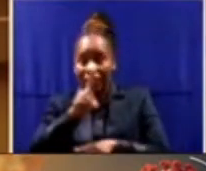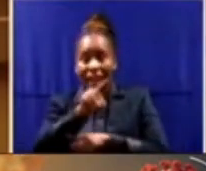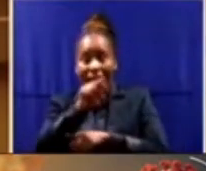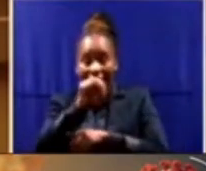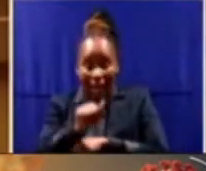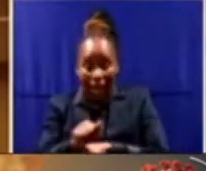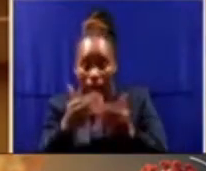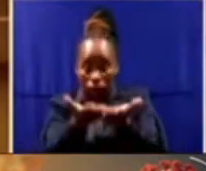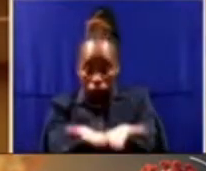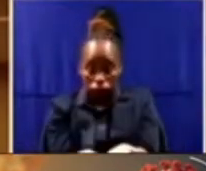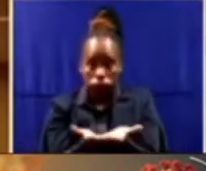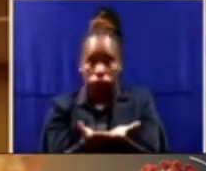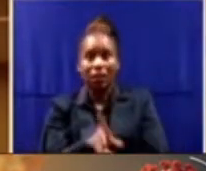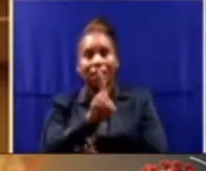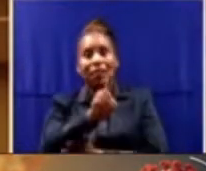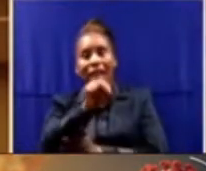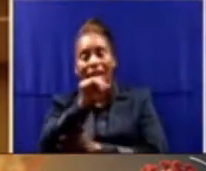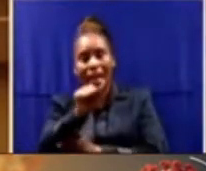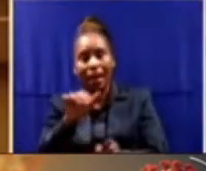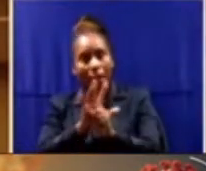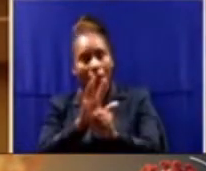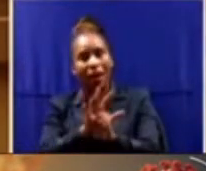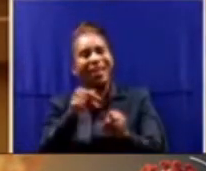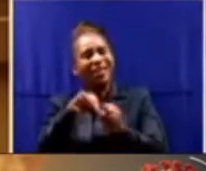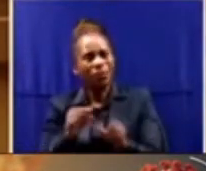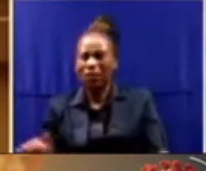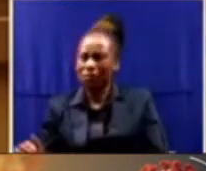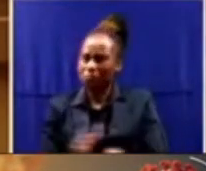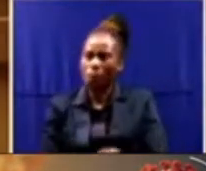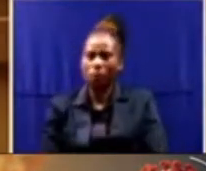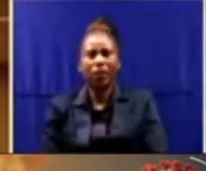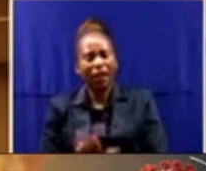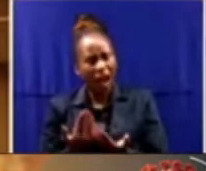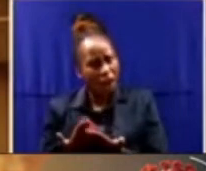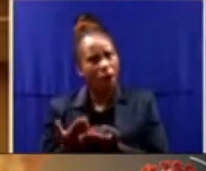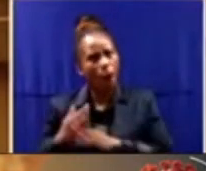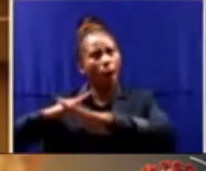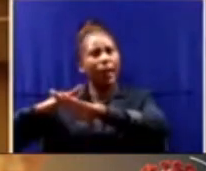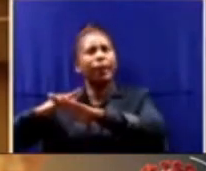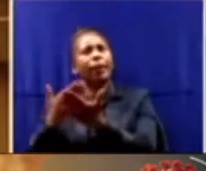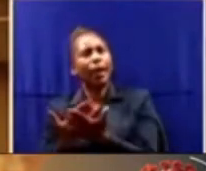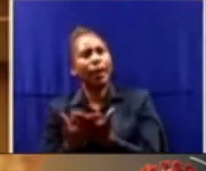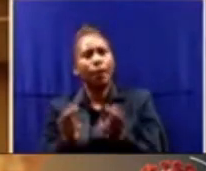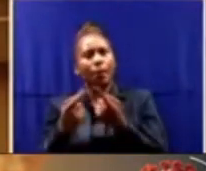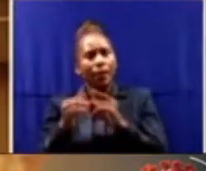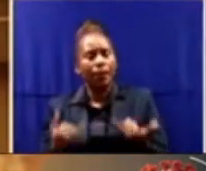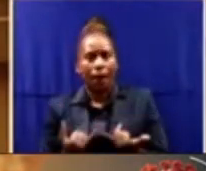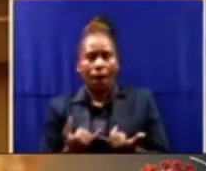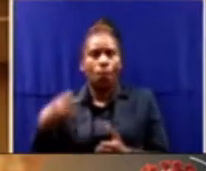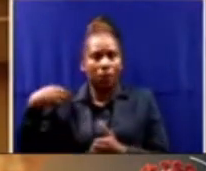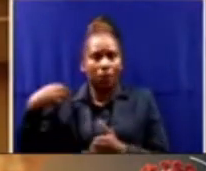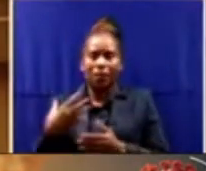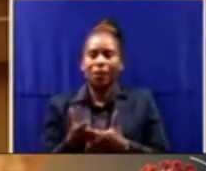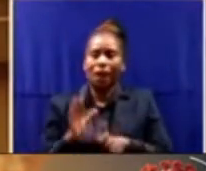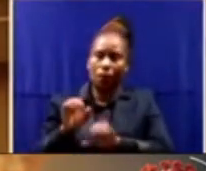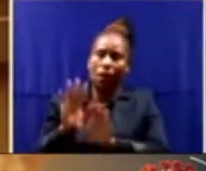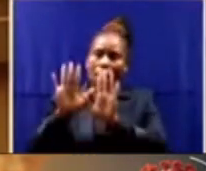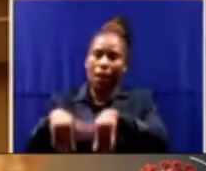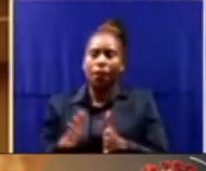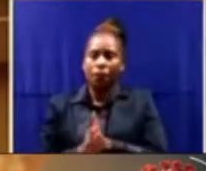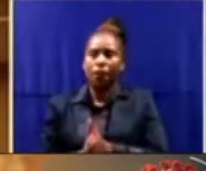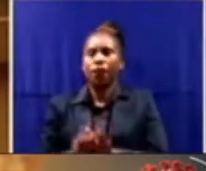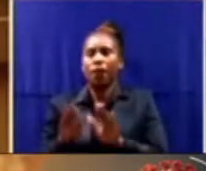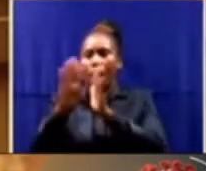was a completely avoidable crisis if sufficient care and attention was paid to this issue when I first raised it